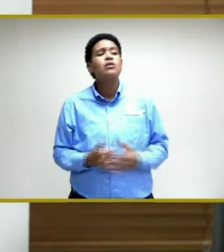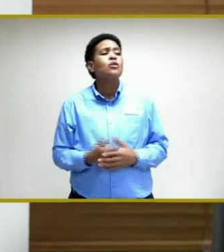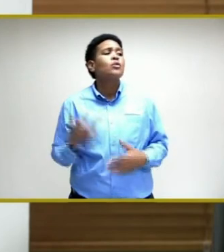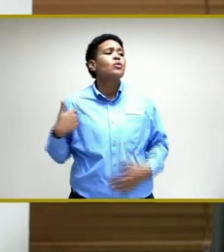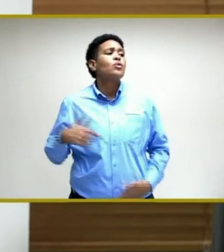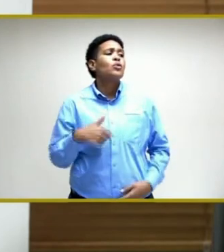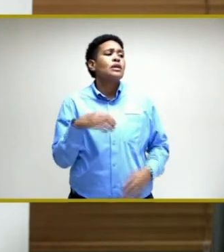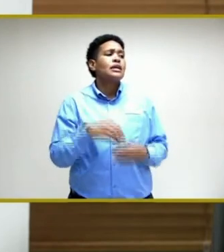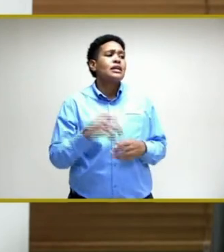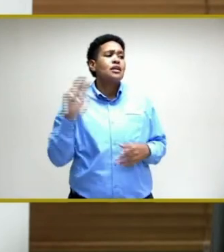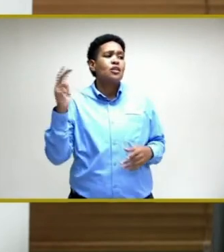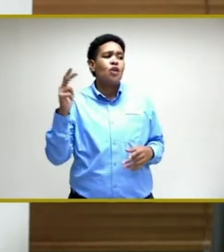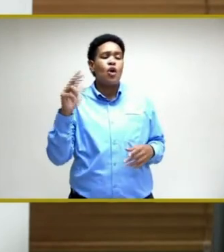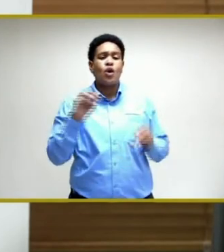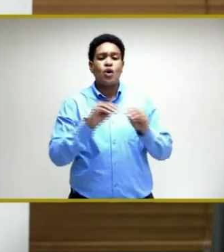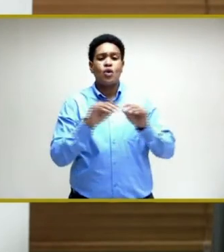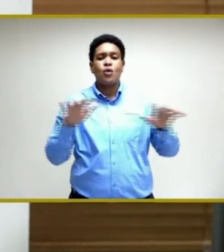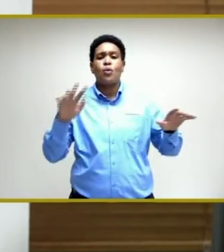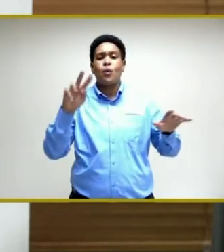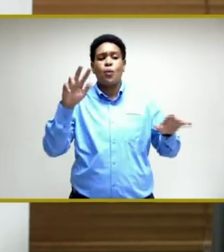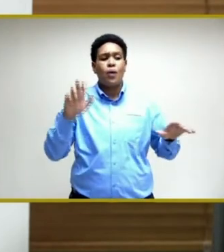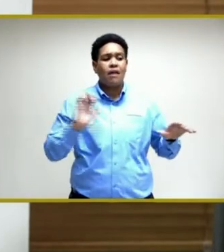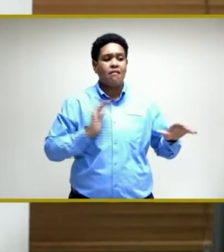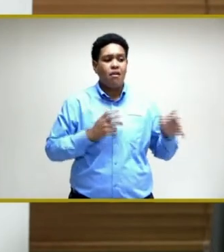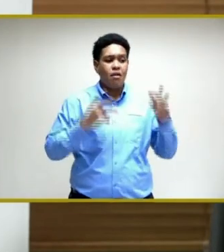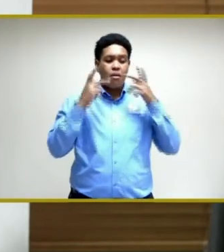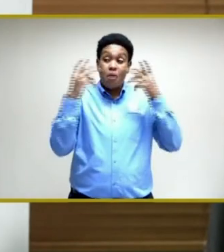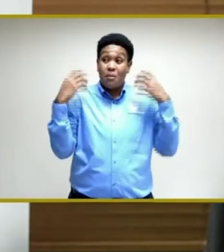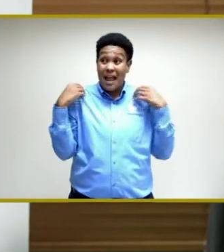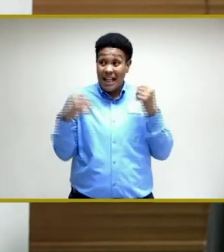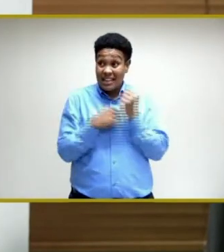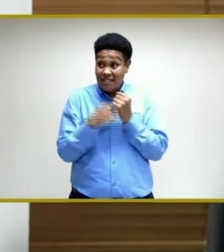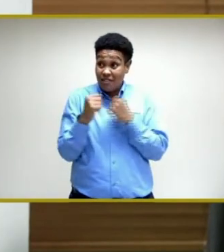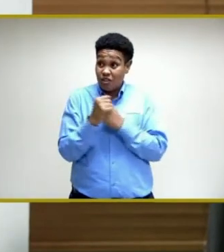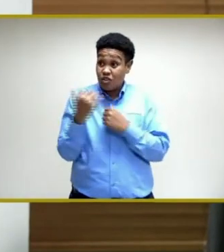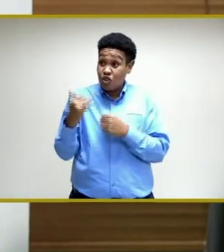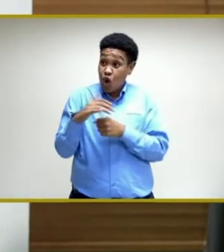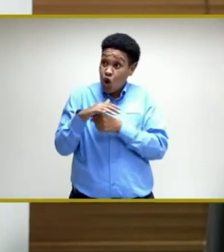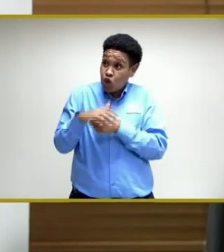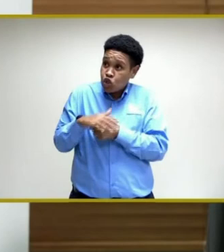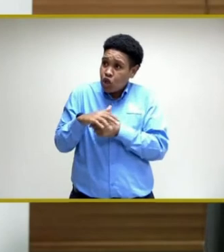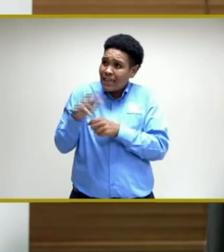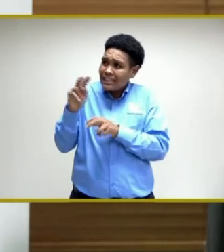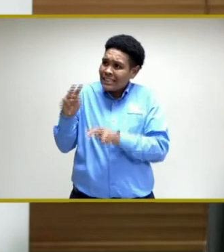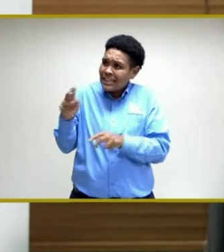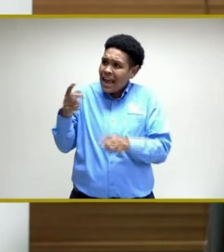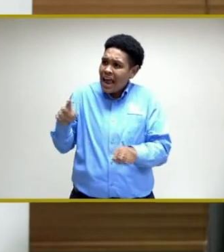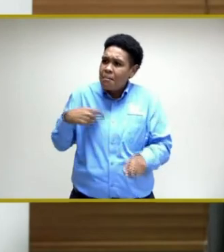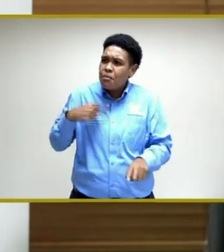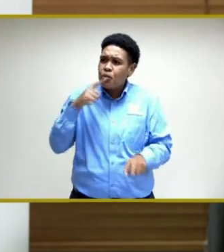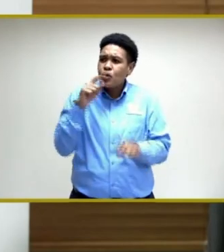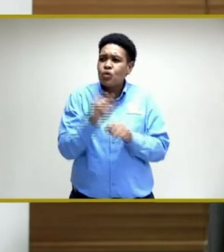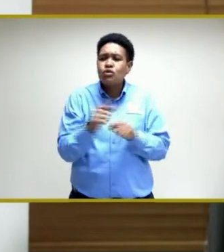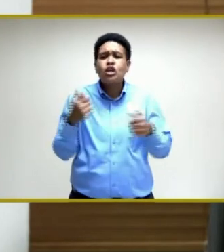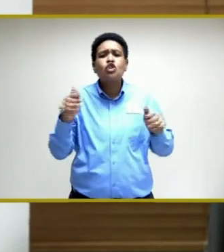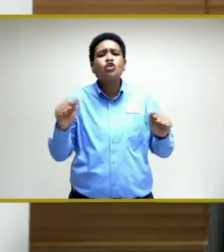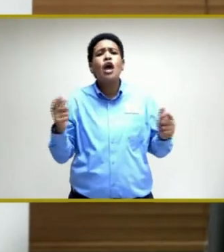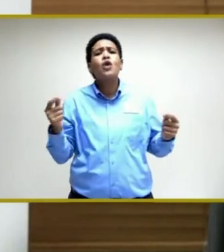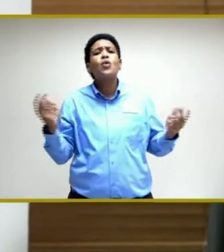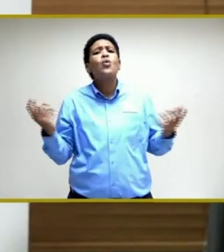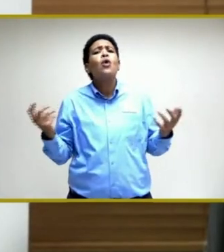are in a third wave or public health infrastructure is under stress. And we are really trying to